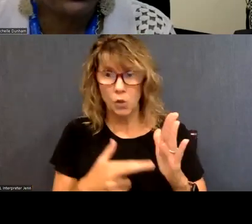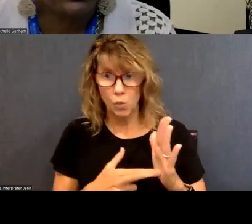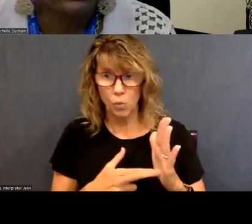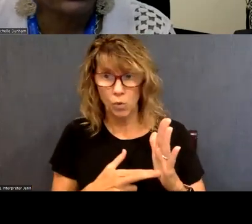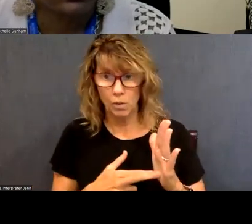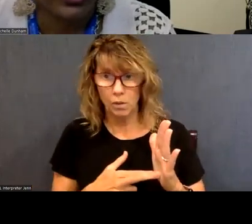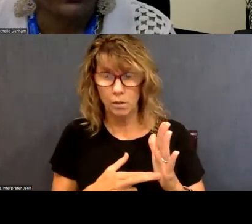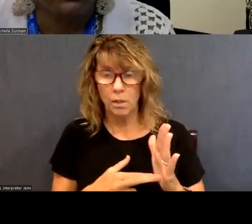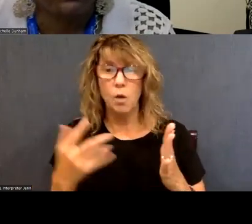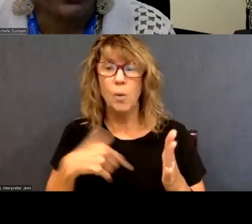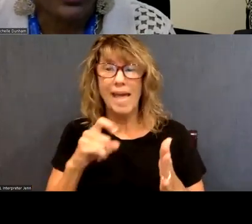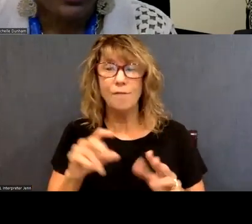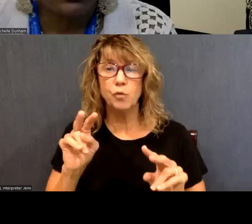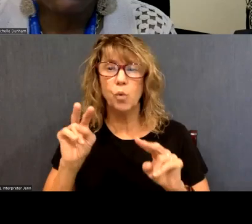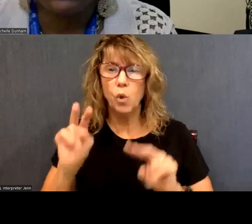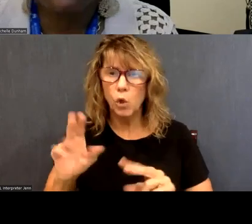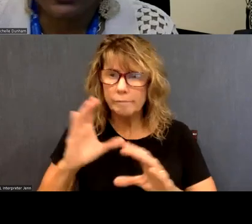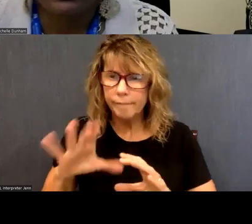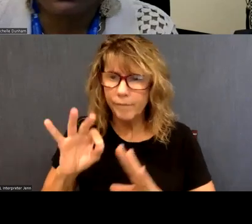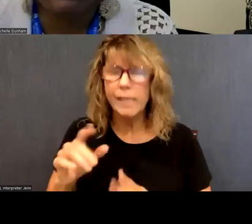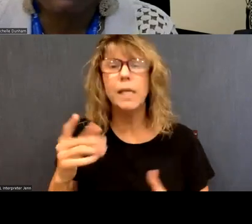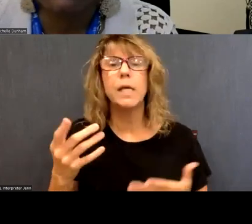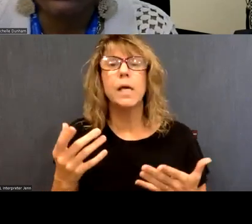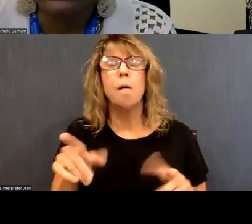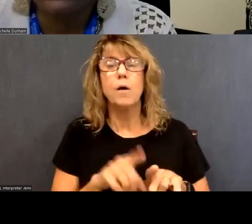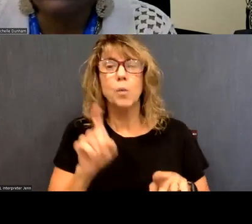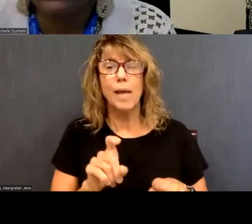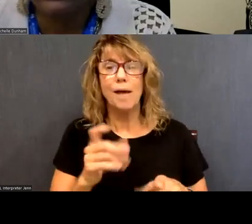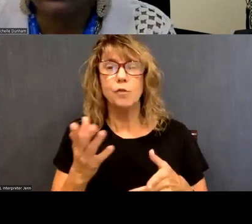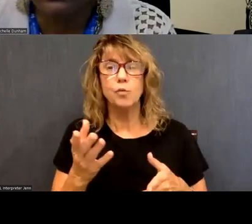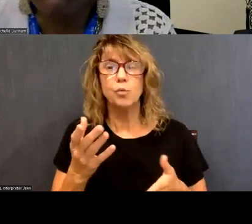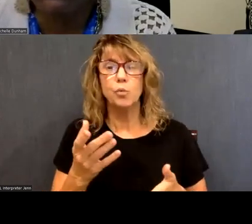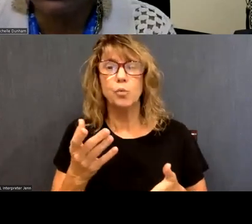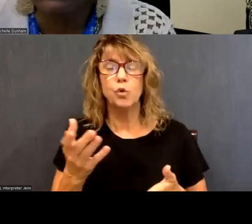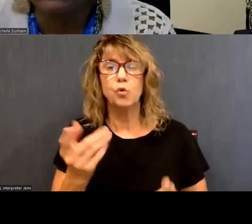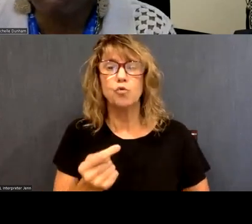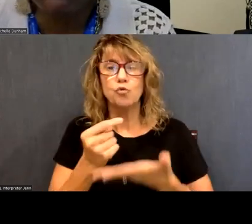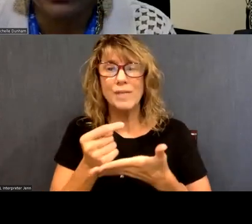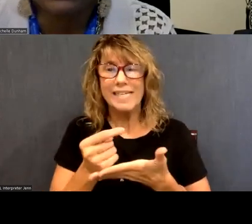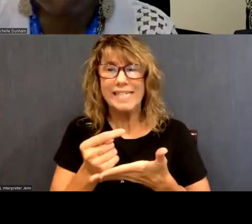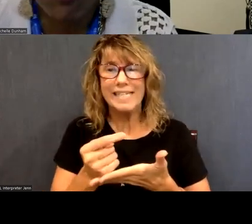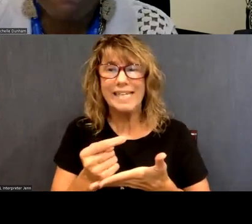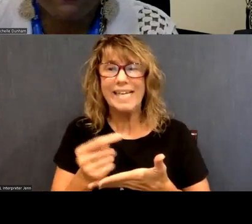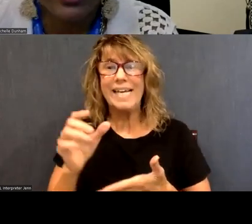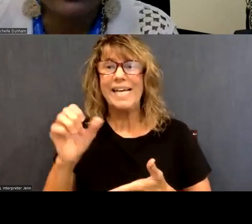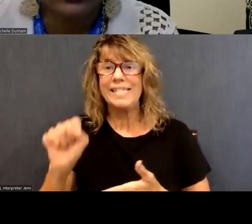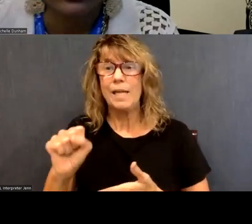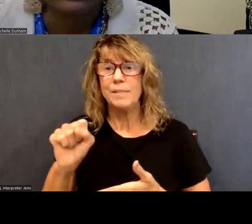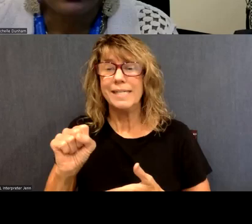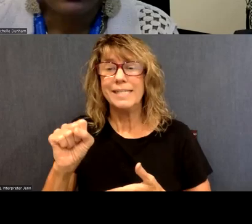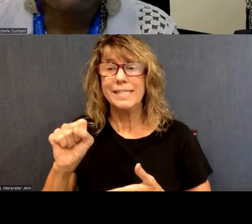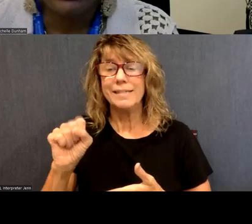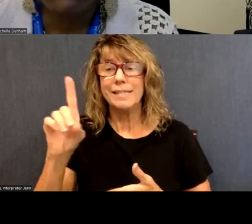for co-occurring disorders. So we have to look for it. The other thing is that, um, we have to treat substance use disorder and mental illness, both as primary